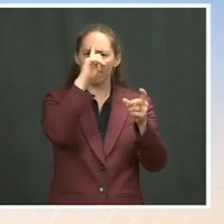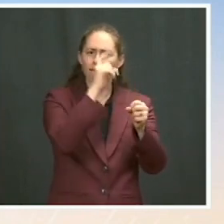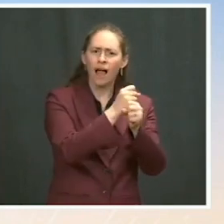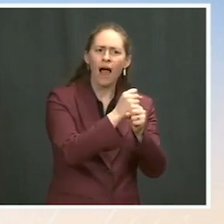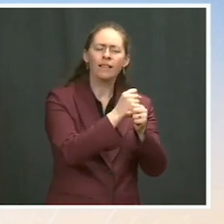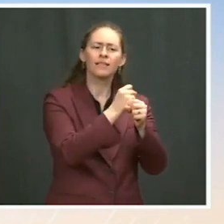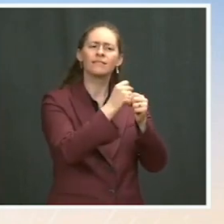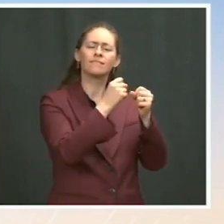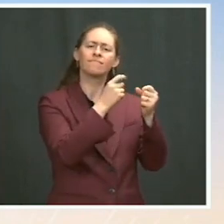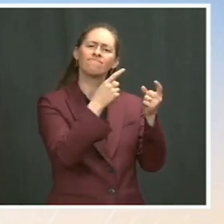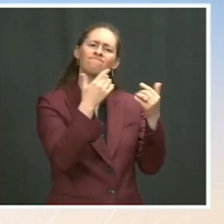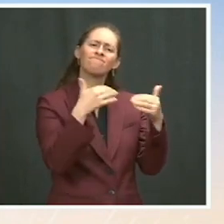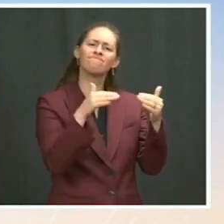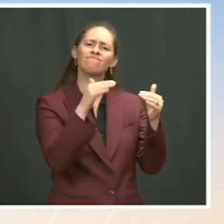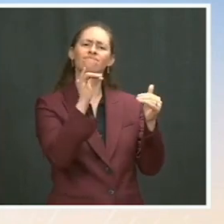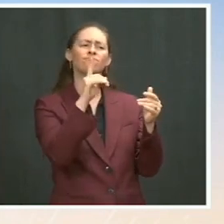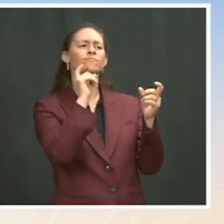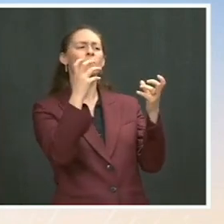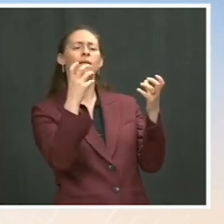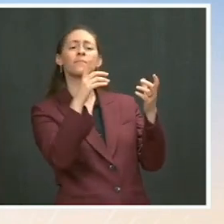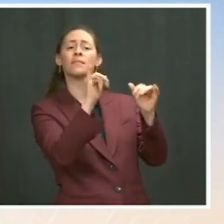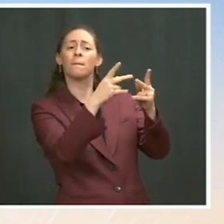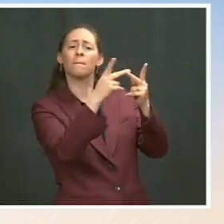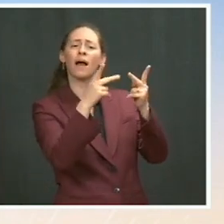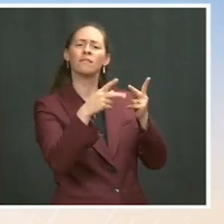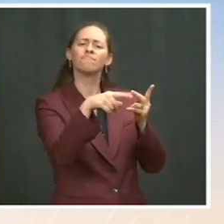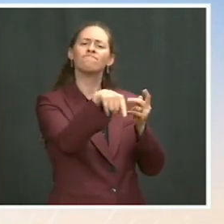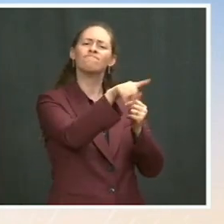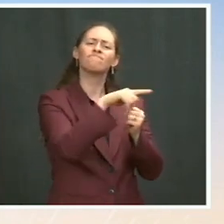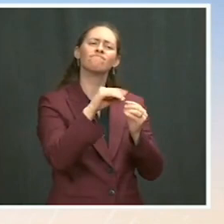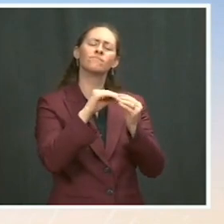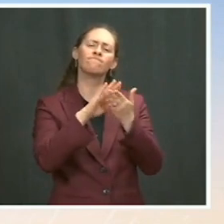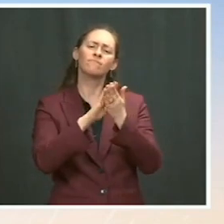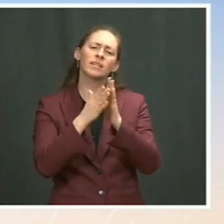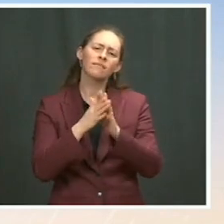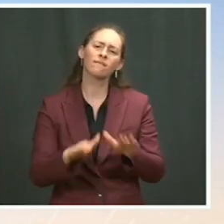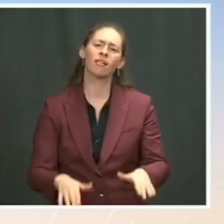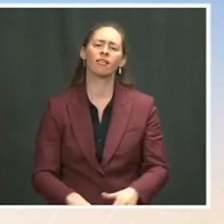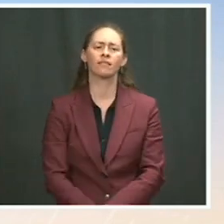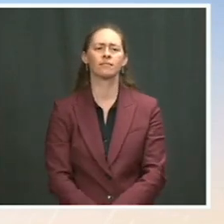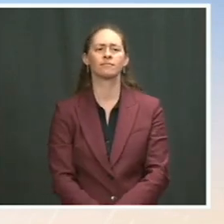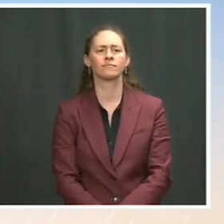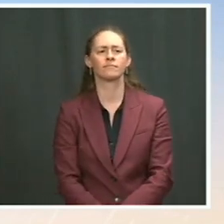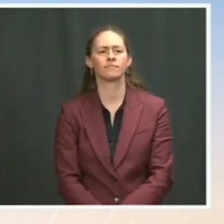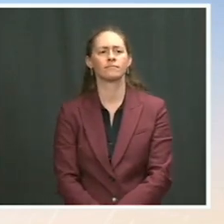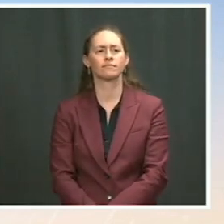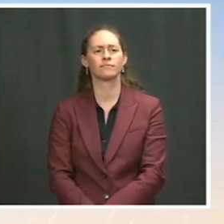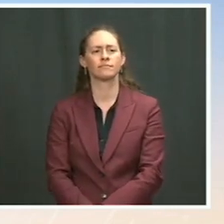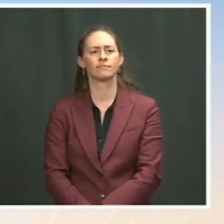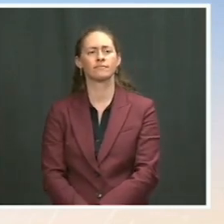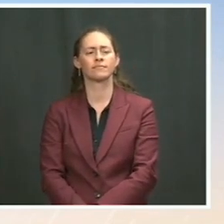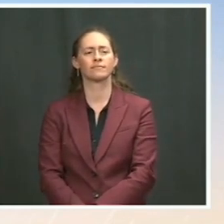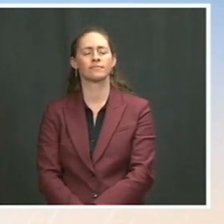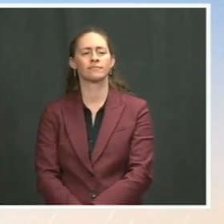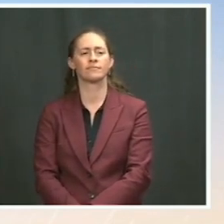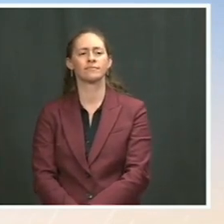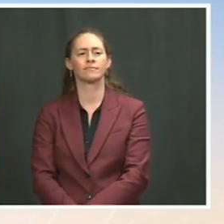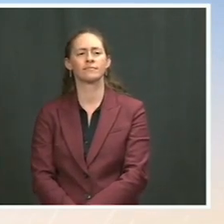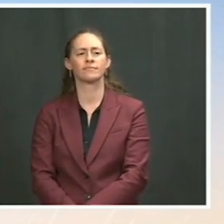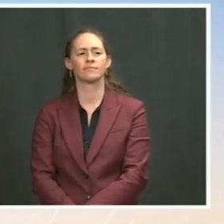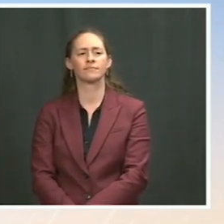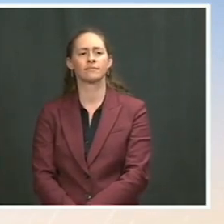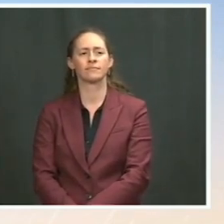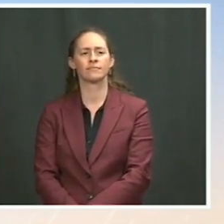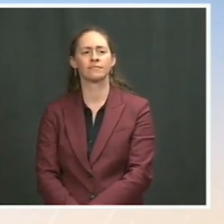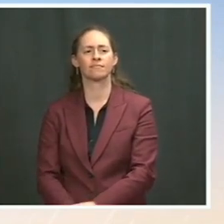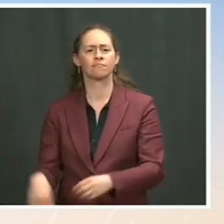to restore the city to a place of calm. The president and his team will continue to pursue the conditions for diplomacy, dialogue and de